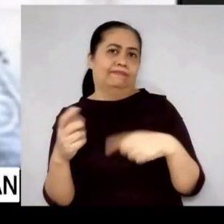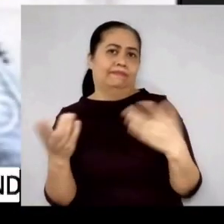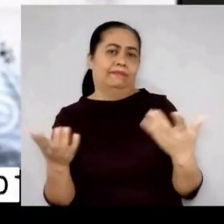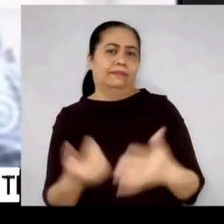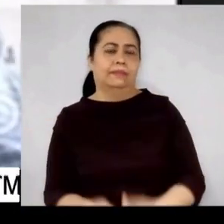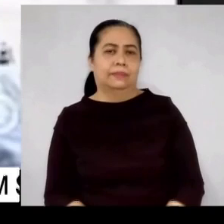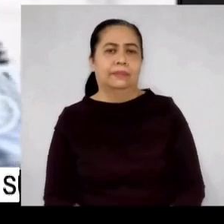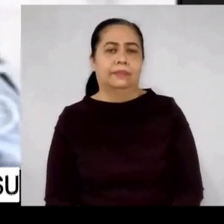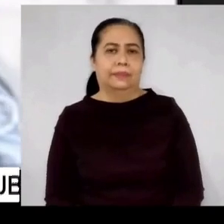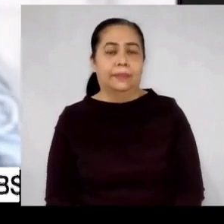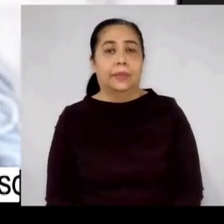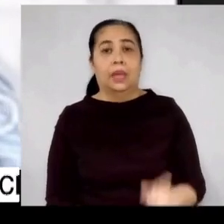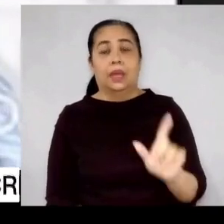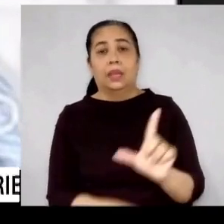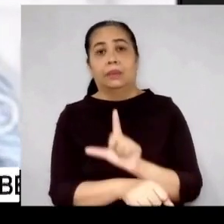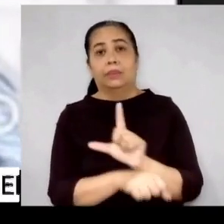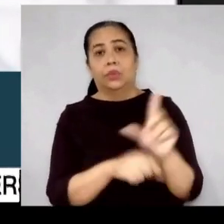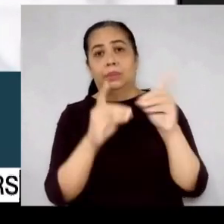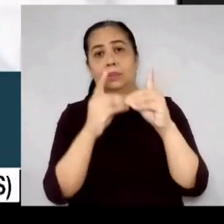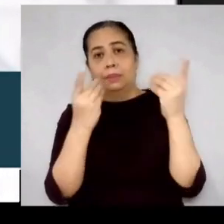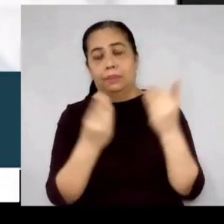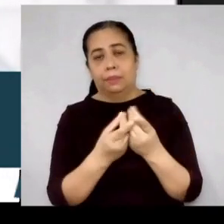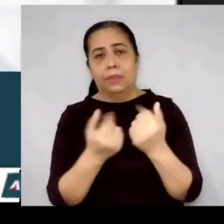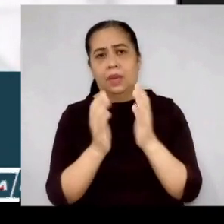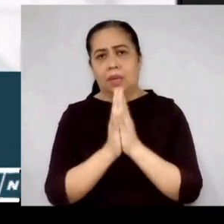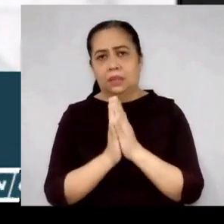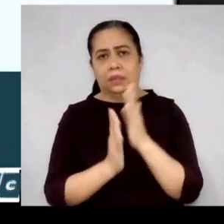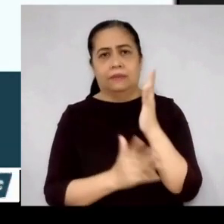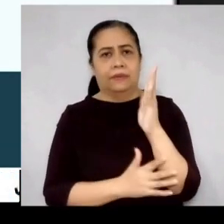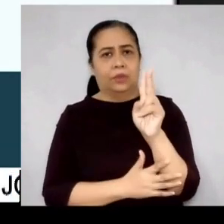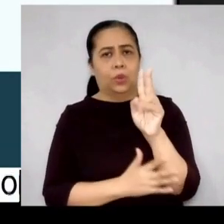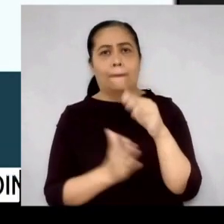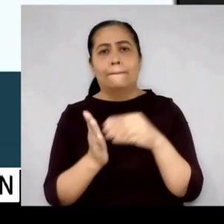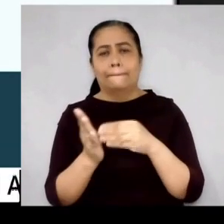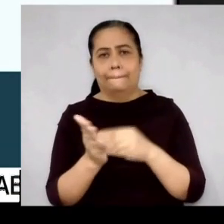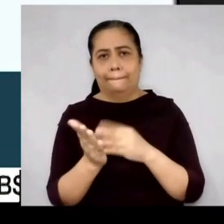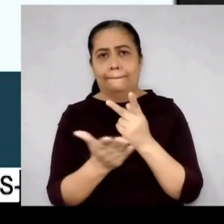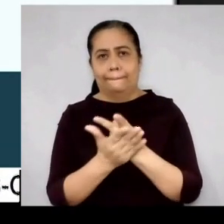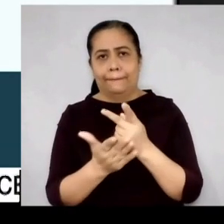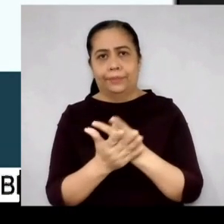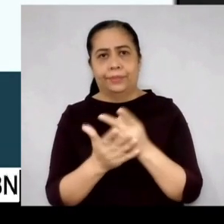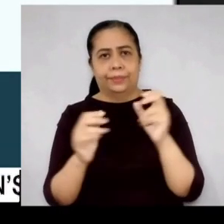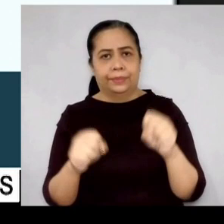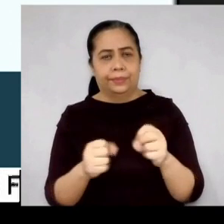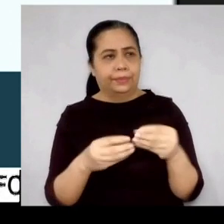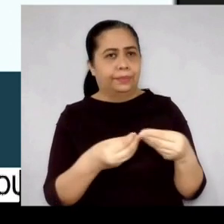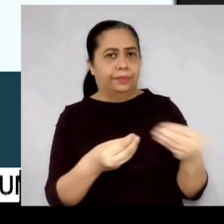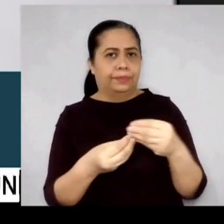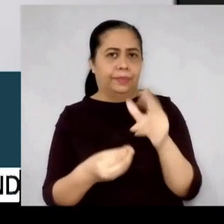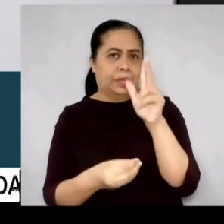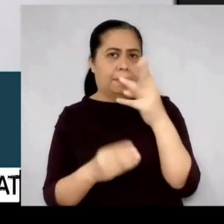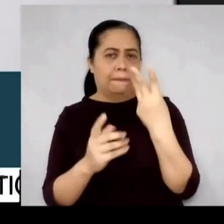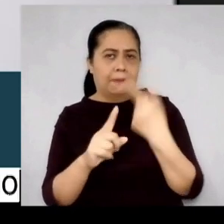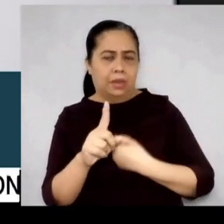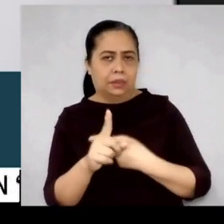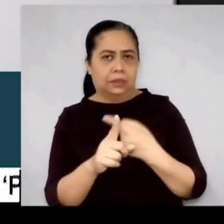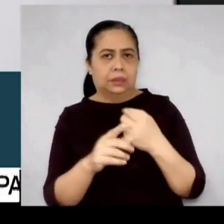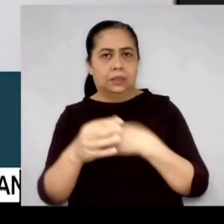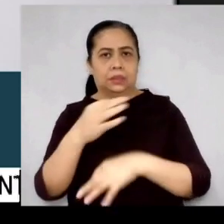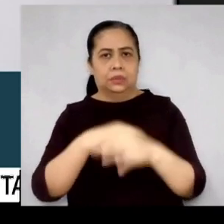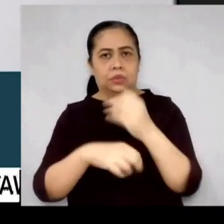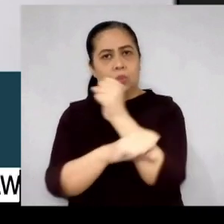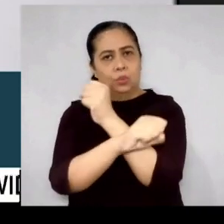The Labor Department is asking for about P52 billion pesos to be able to provide a three-month wage subsidy. for